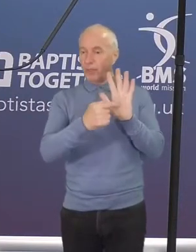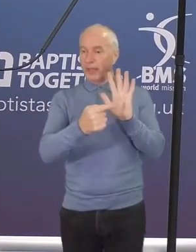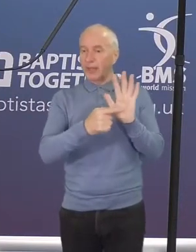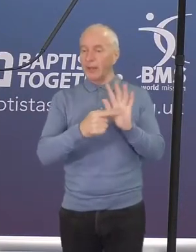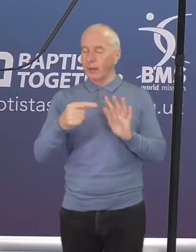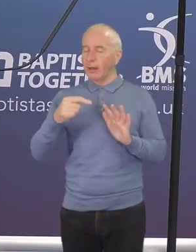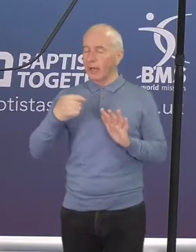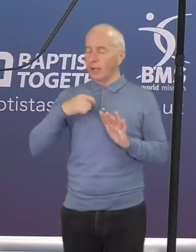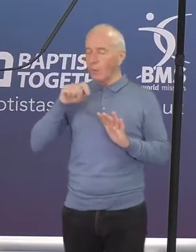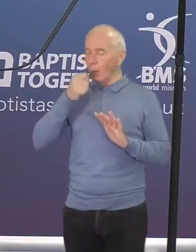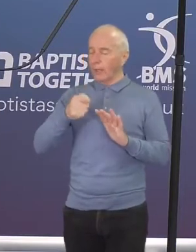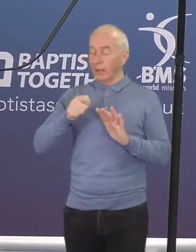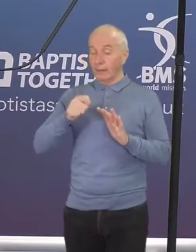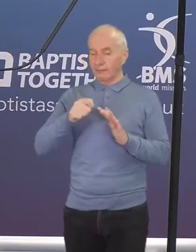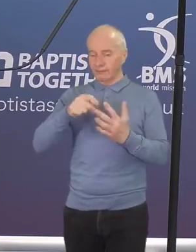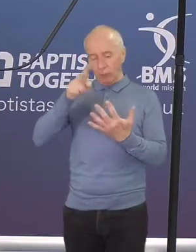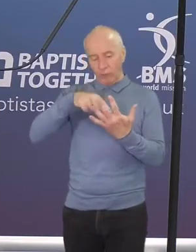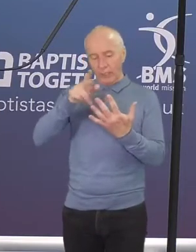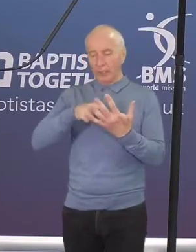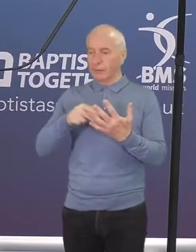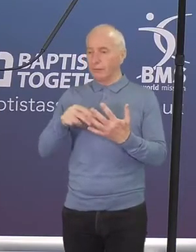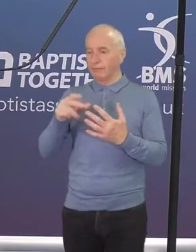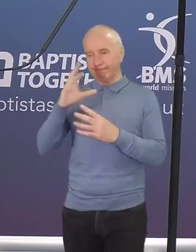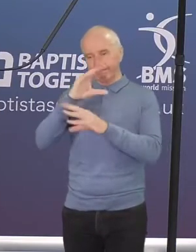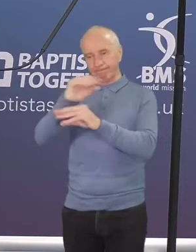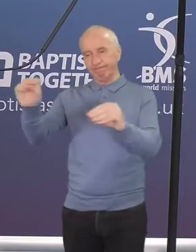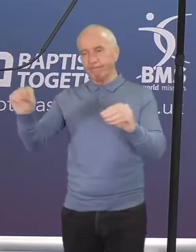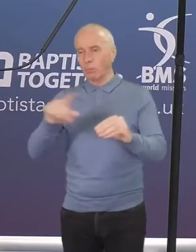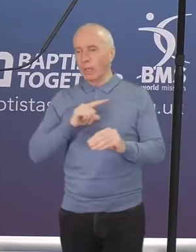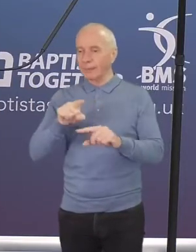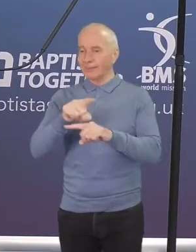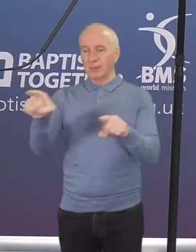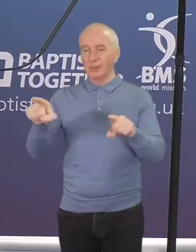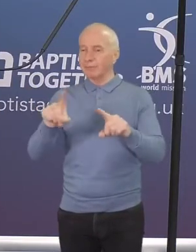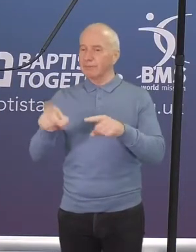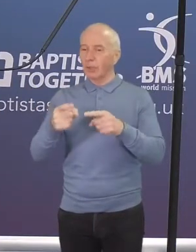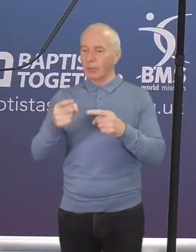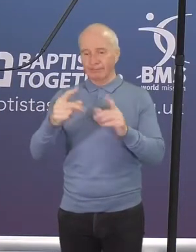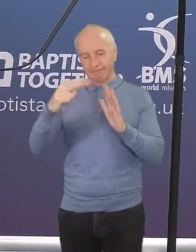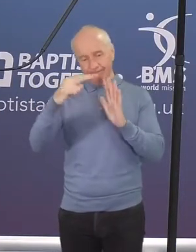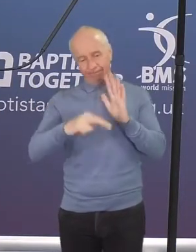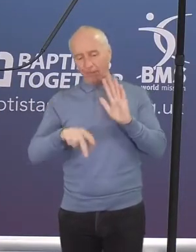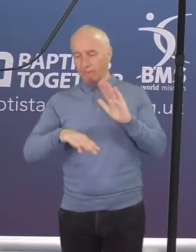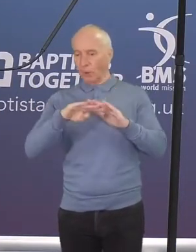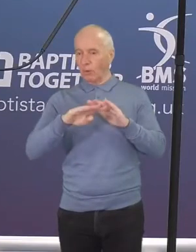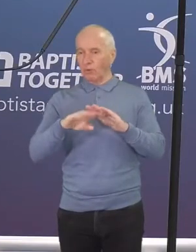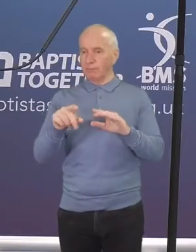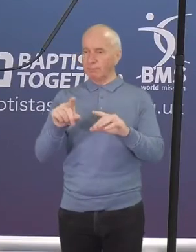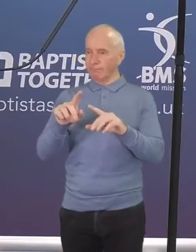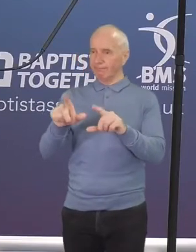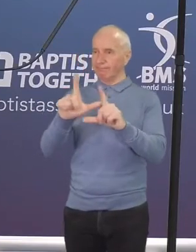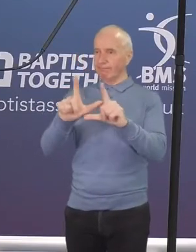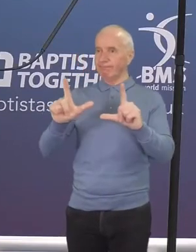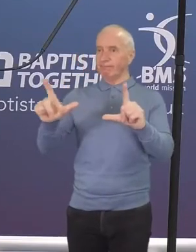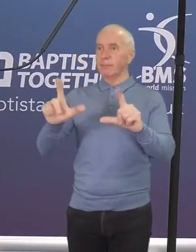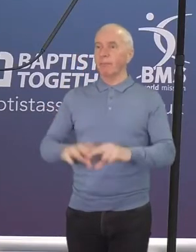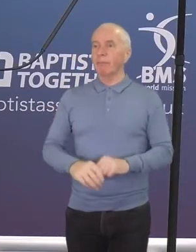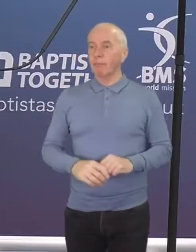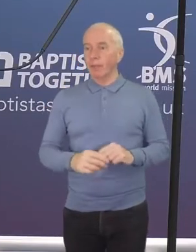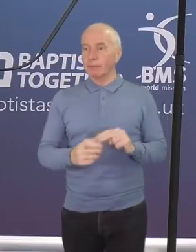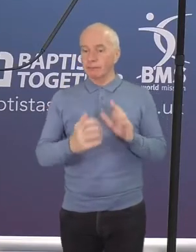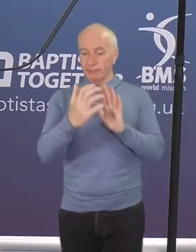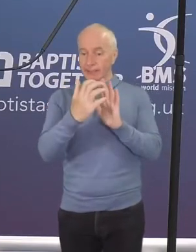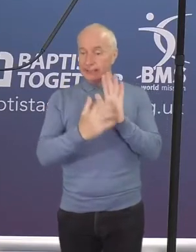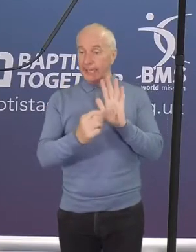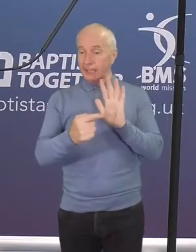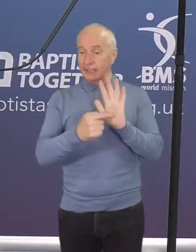be able to see everything on the screen at the moment. So this, this is the text of the resolution